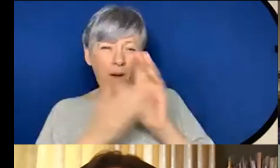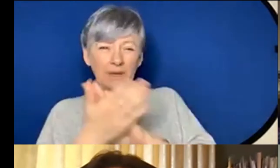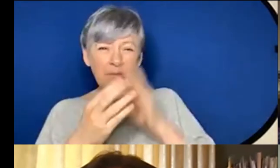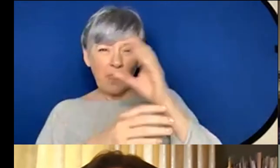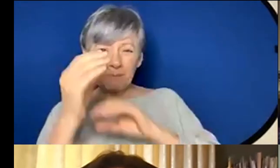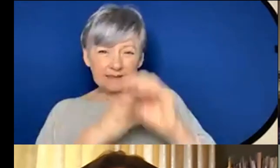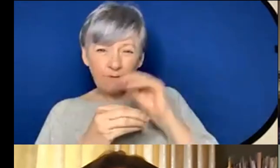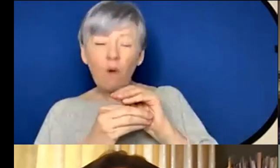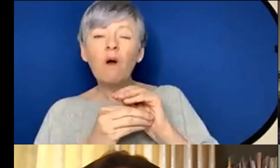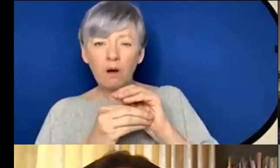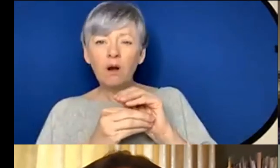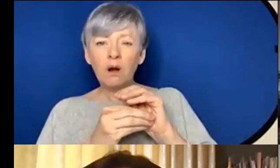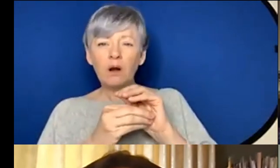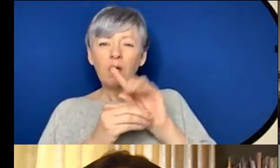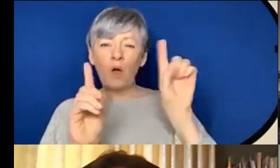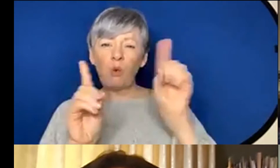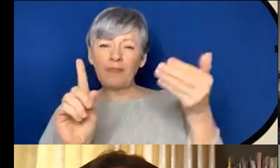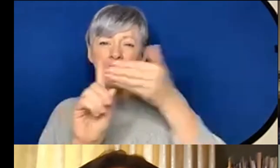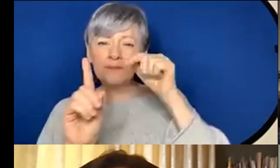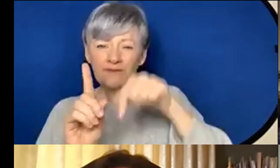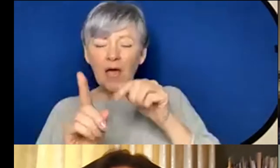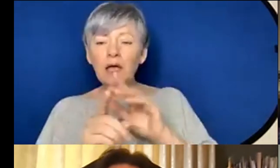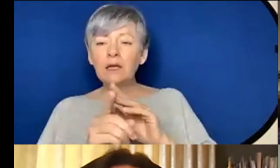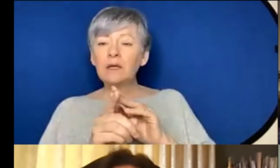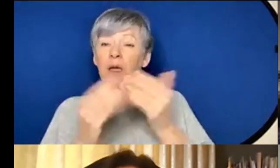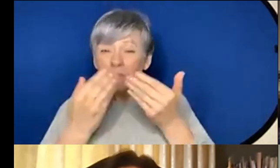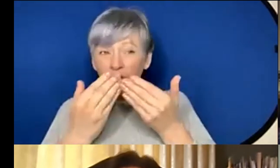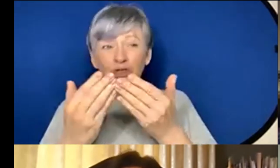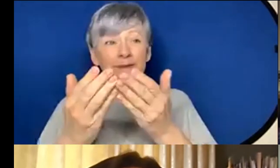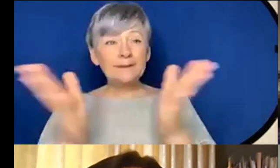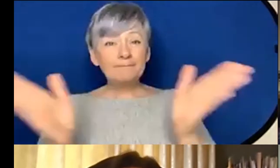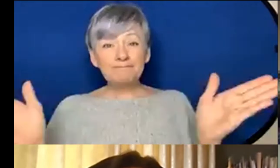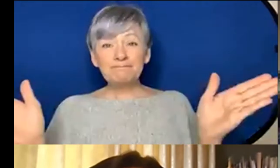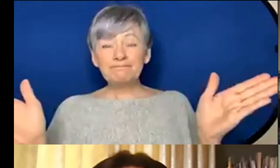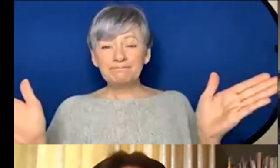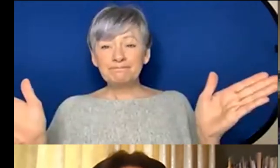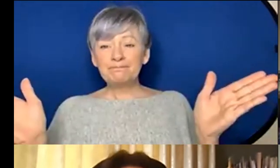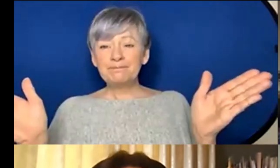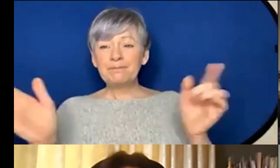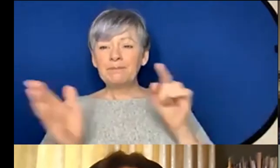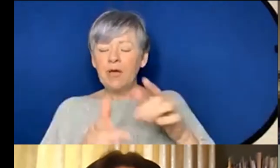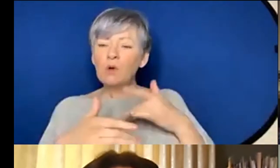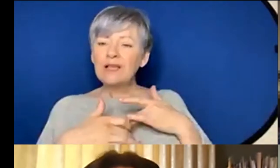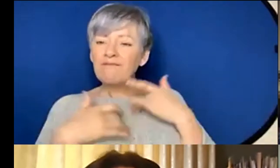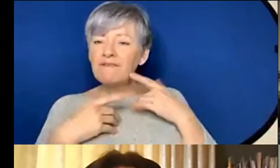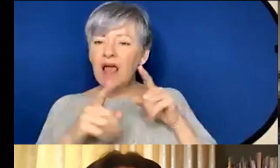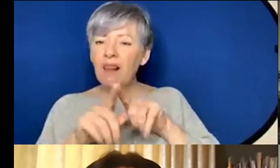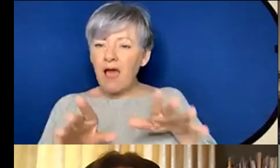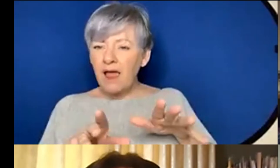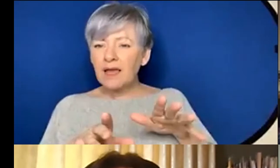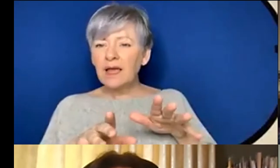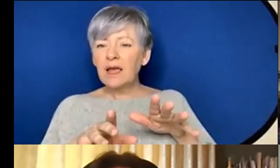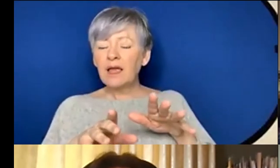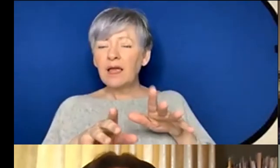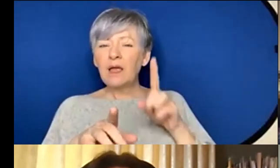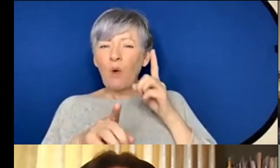it's basically um yeah just keep the options open because I mean um I do feel that while these things are